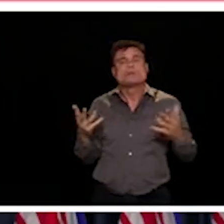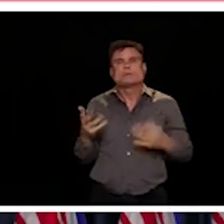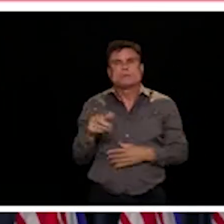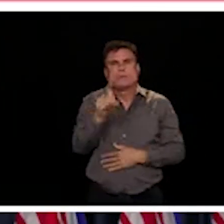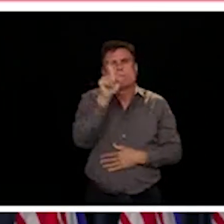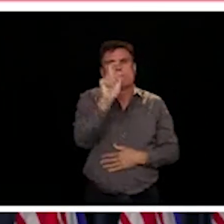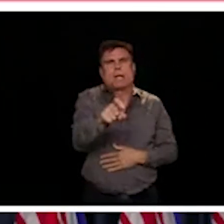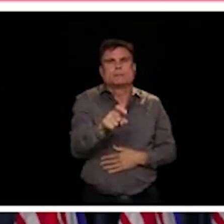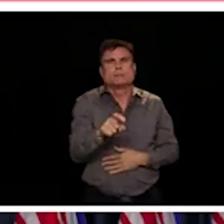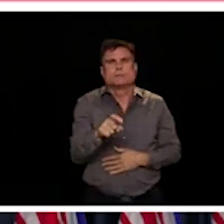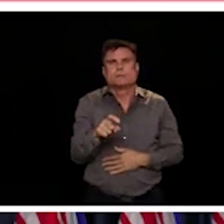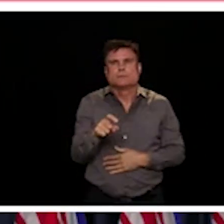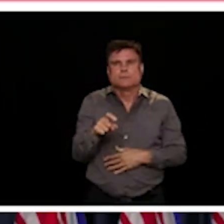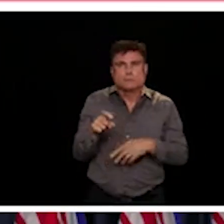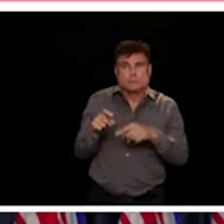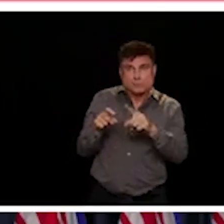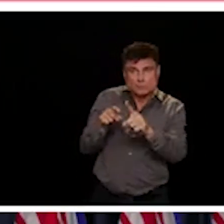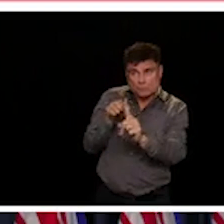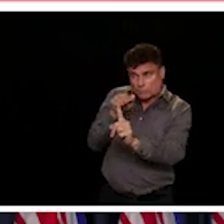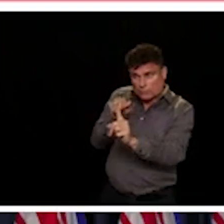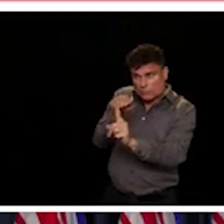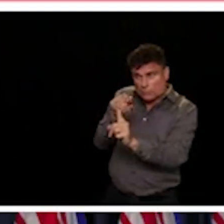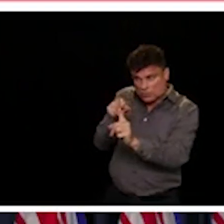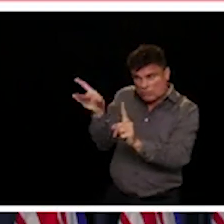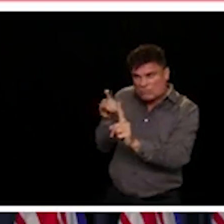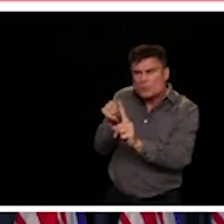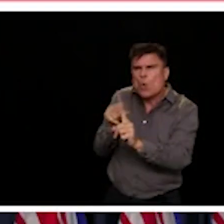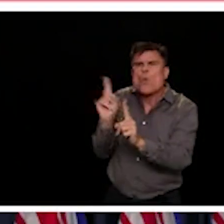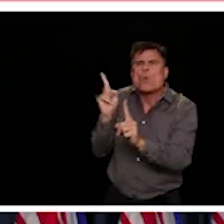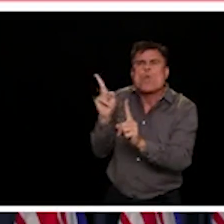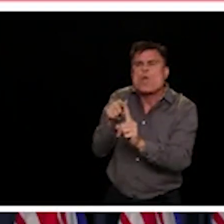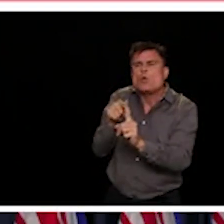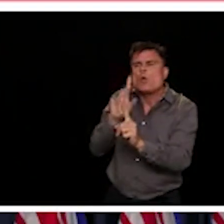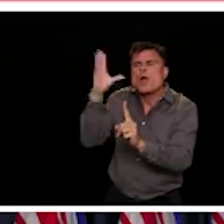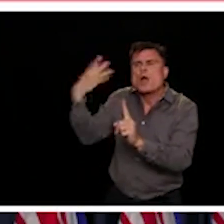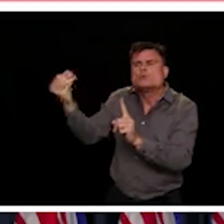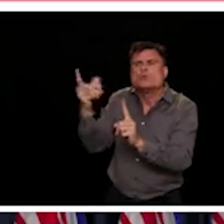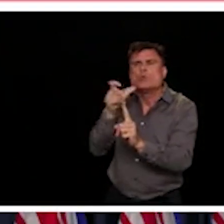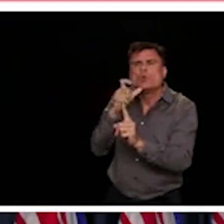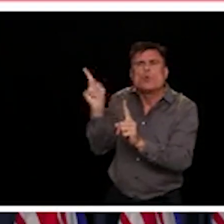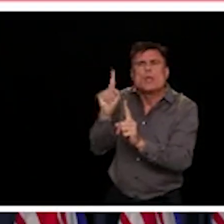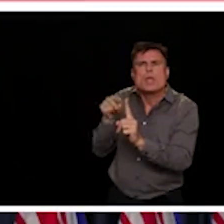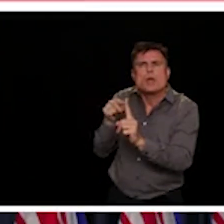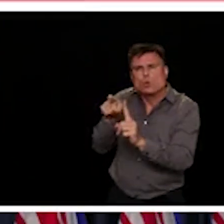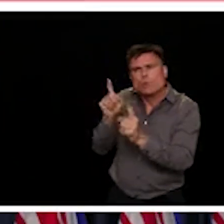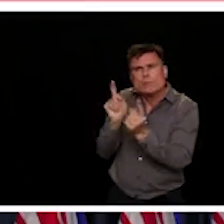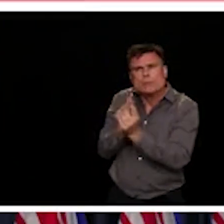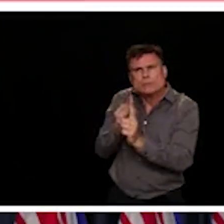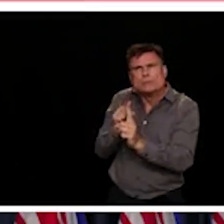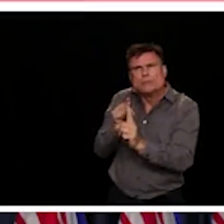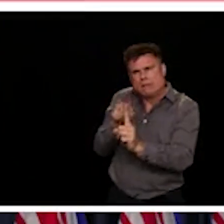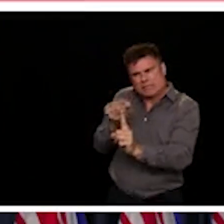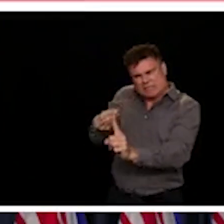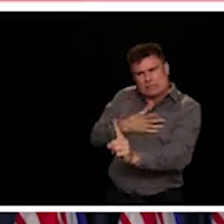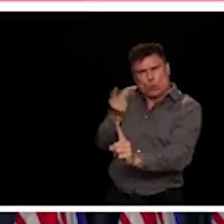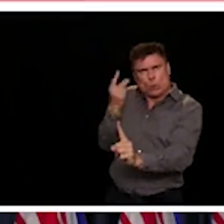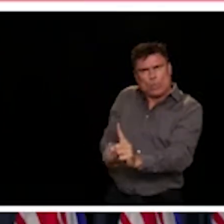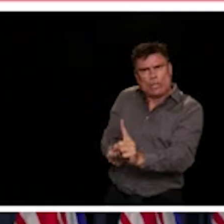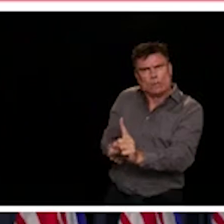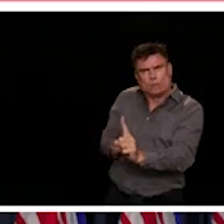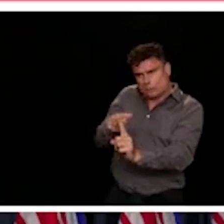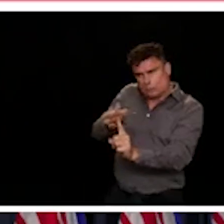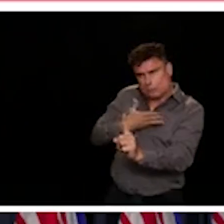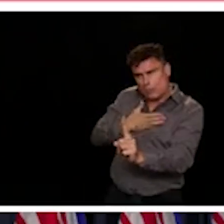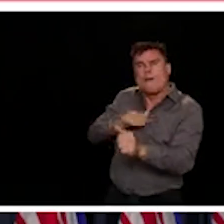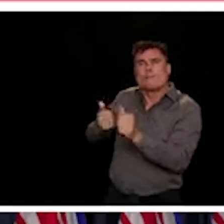We've shown the data from BC where we have effectively found 97% to 99% of contacts within 48 hours